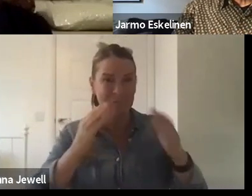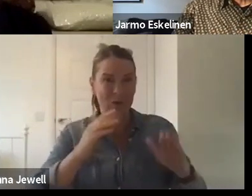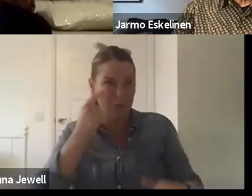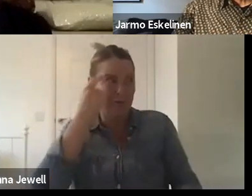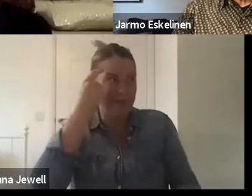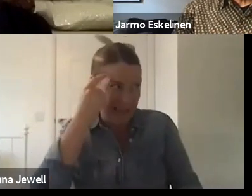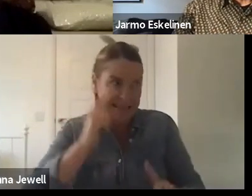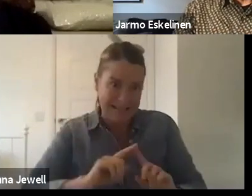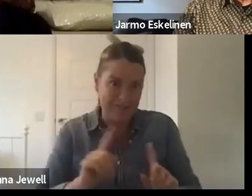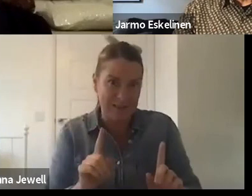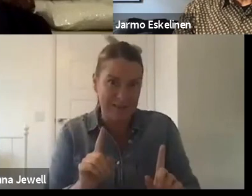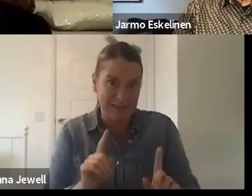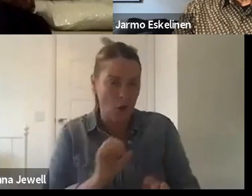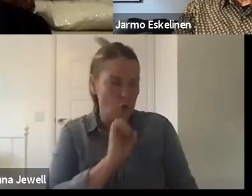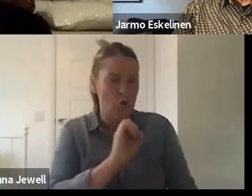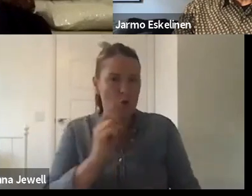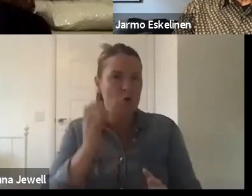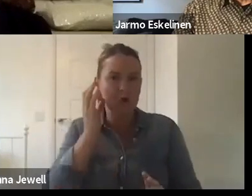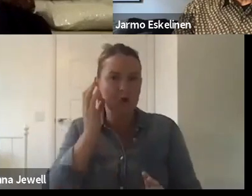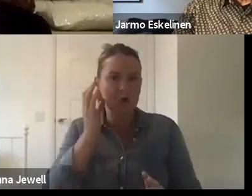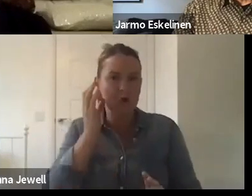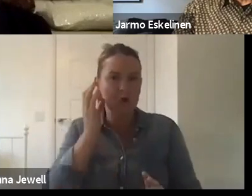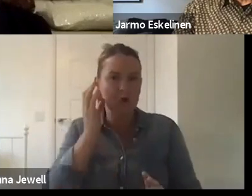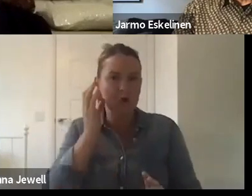really thinking about how we are automatically excluding individuals.